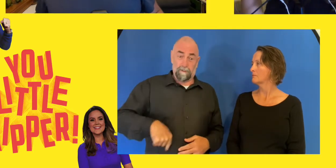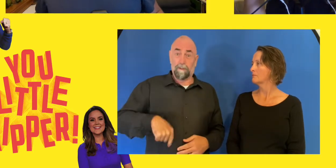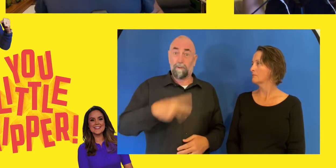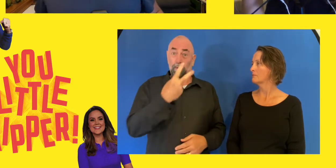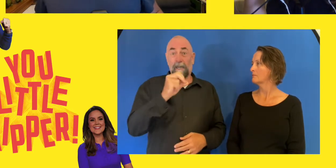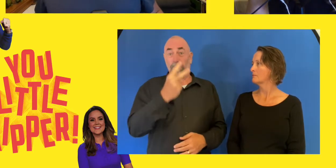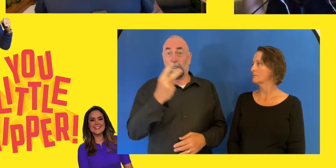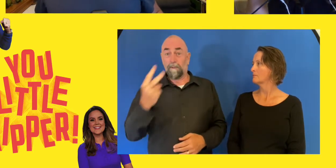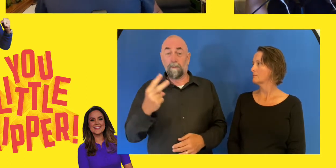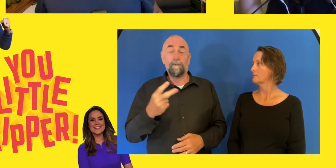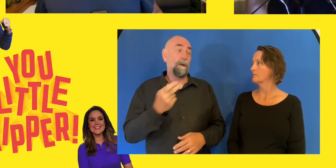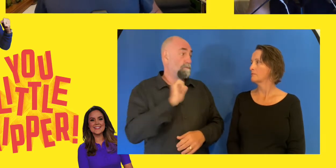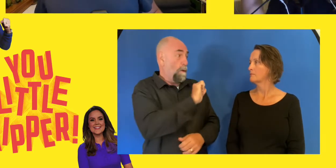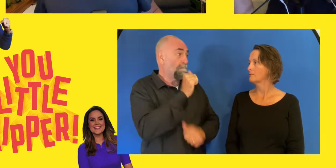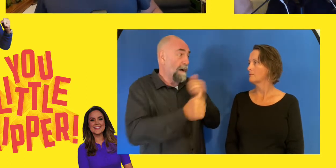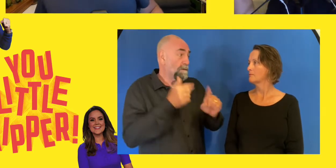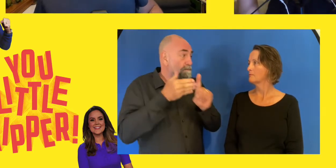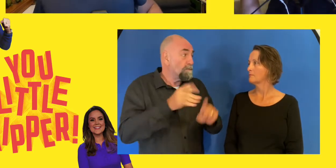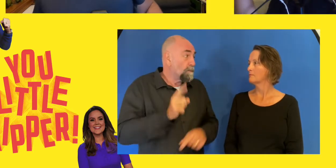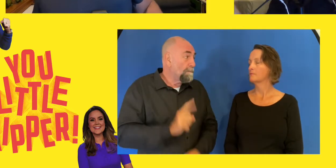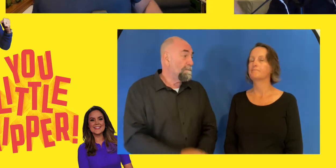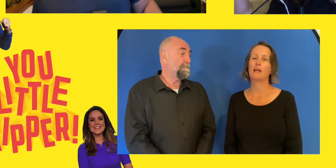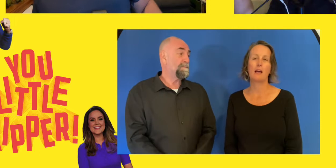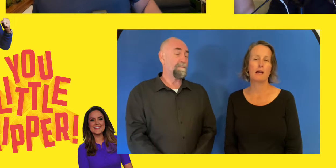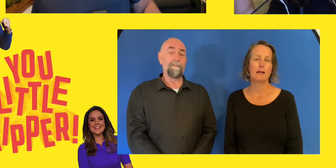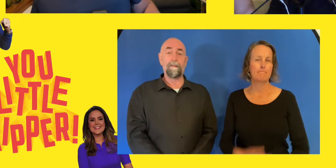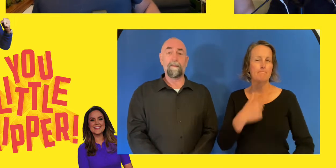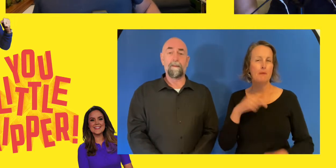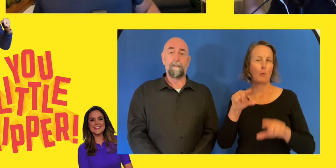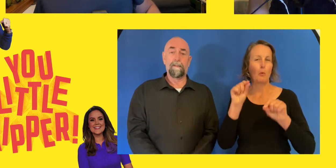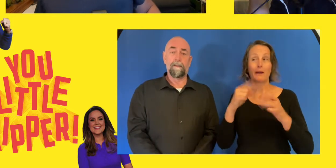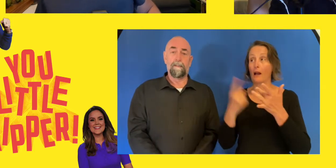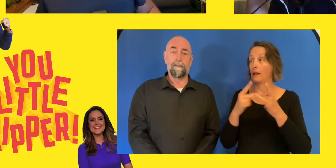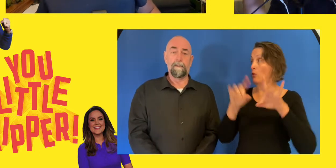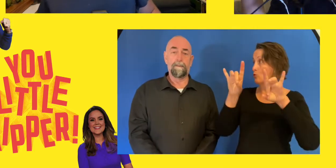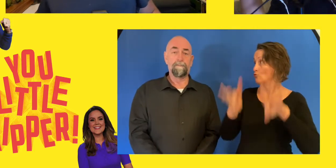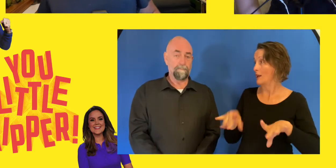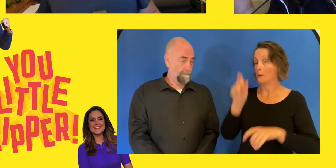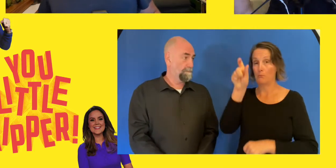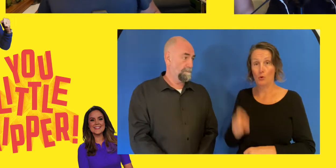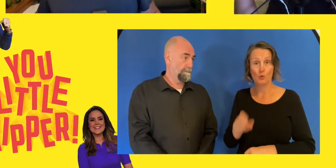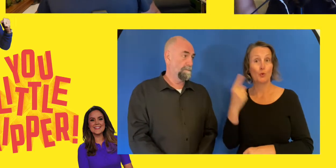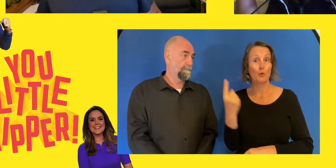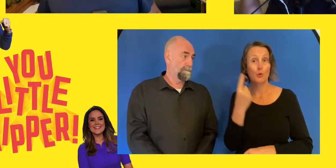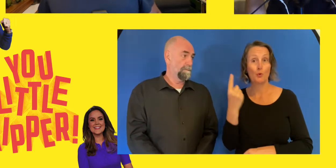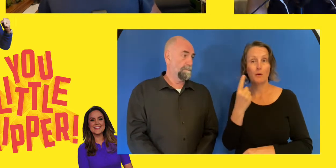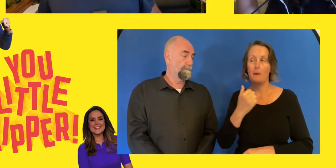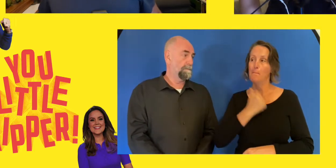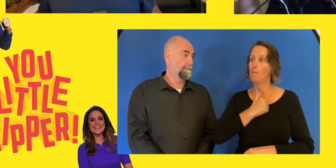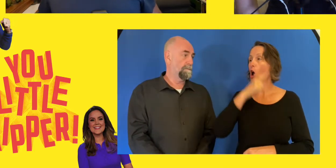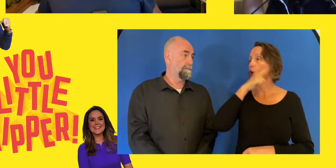my girl, Mel. Mel Perrine, heading into her final event, not only of these Games, but of her